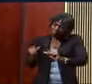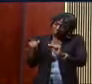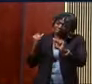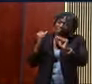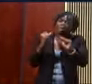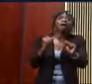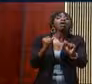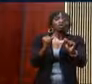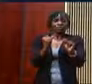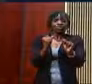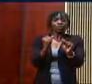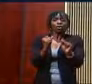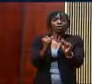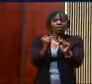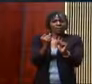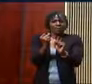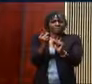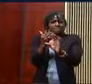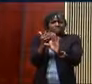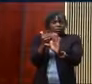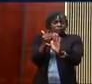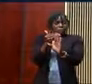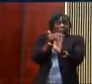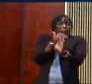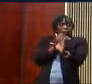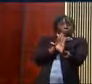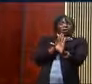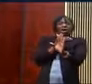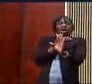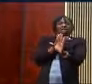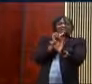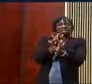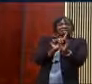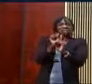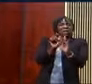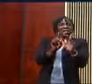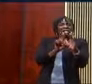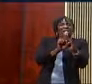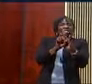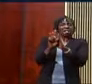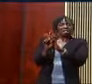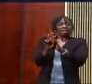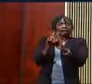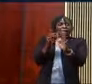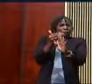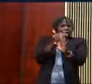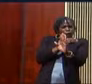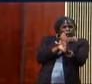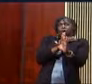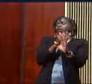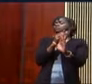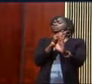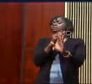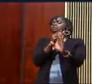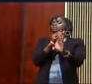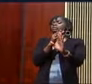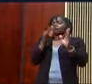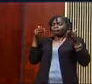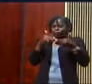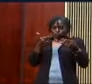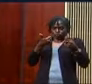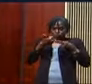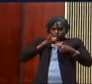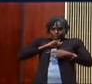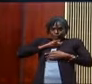before you can deal with this world around you, prayer makes you deal with you. I got to do that one more